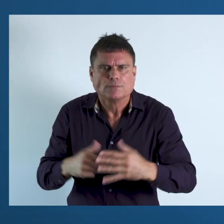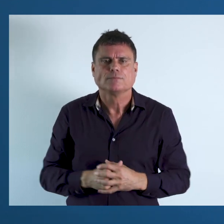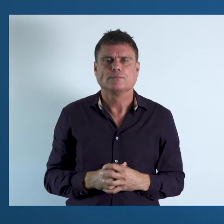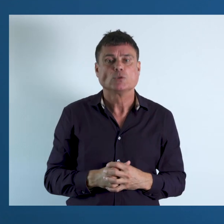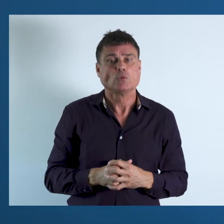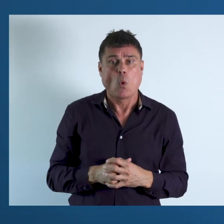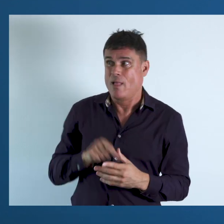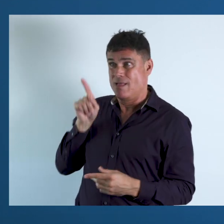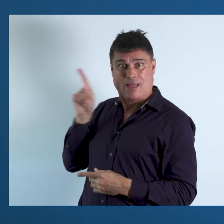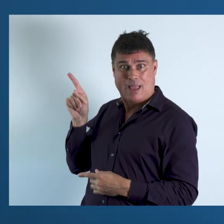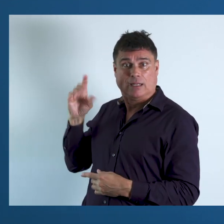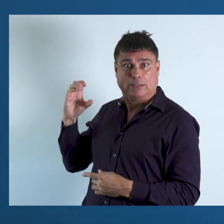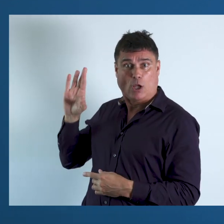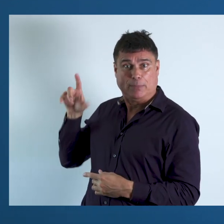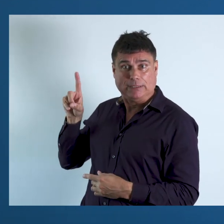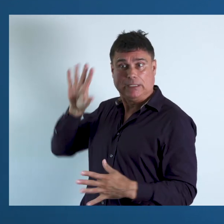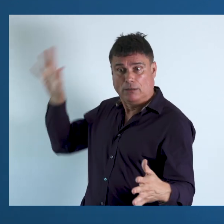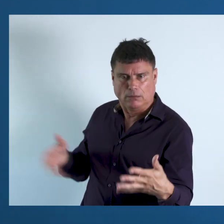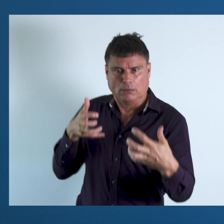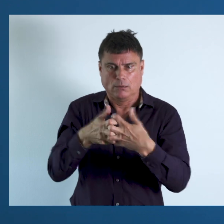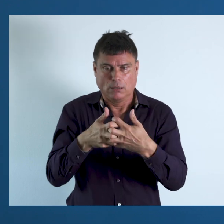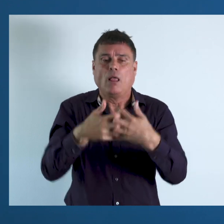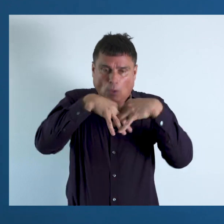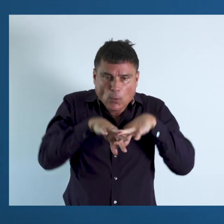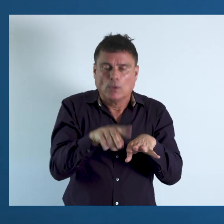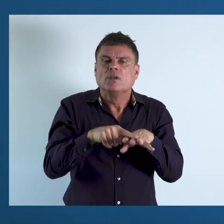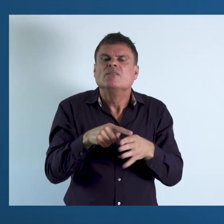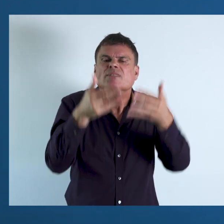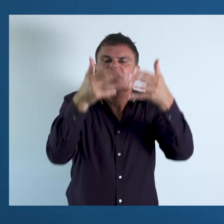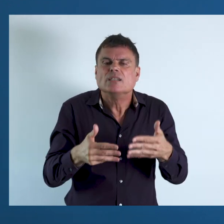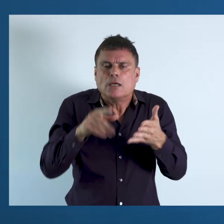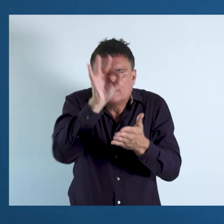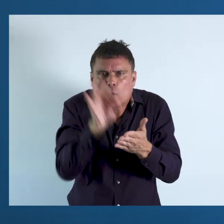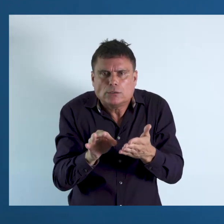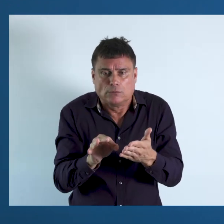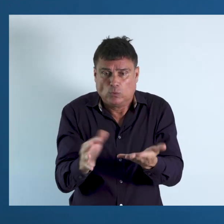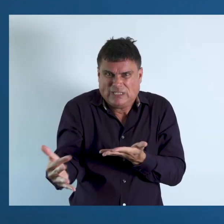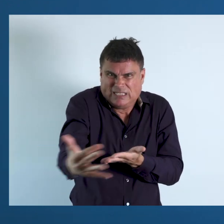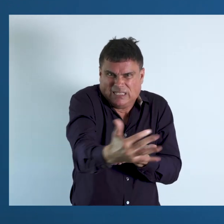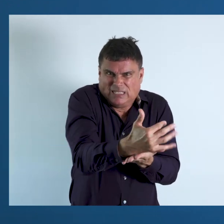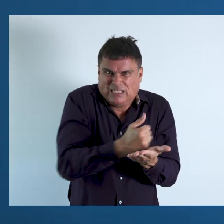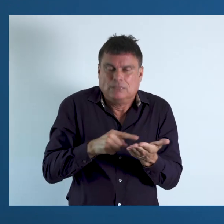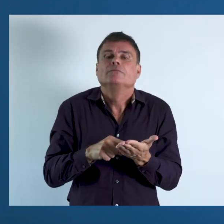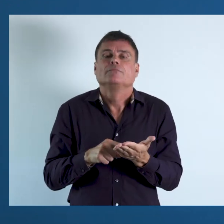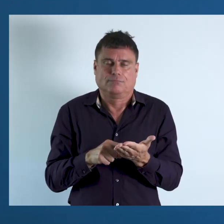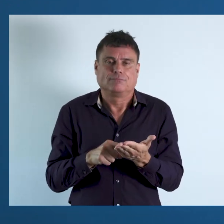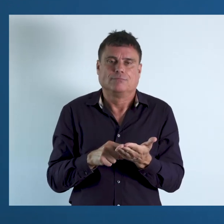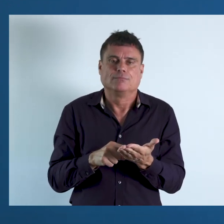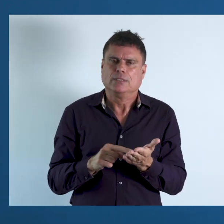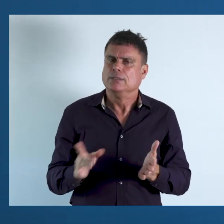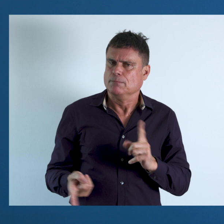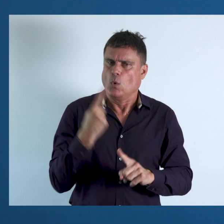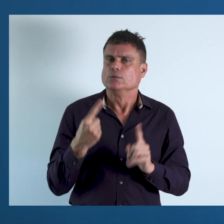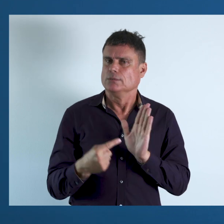So, baked in to the verbiage in the Convention are specifications for